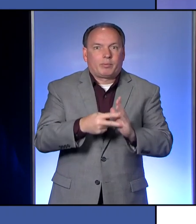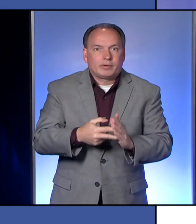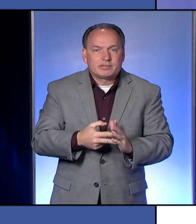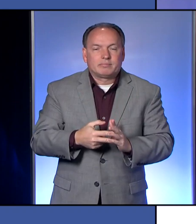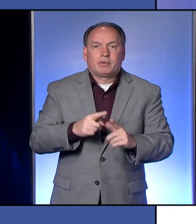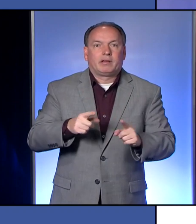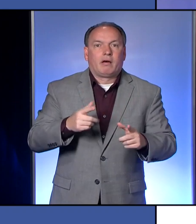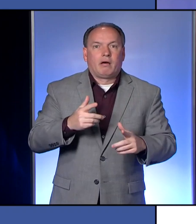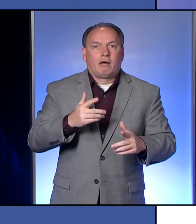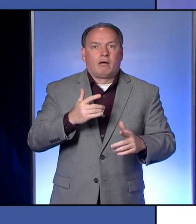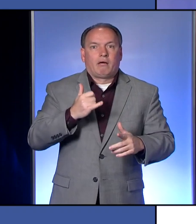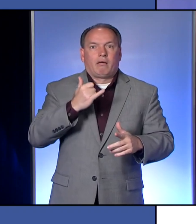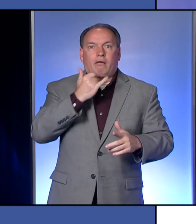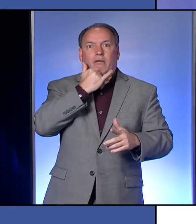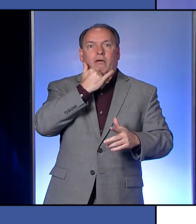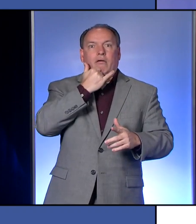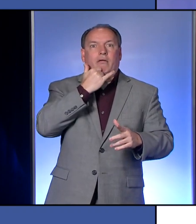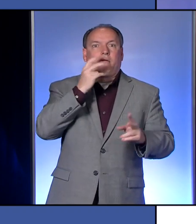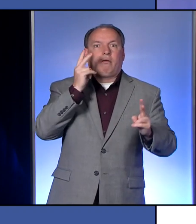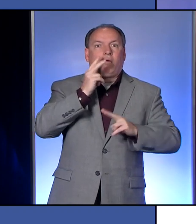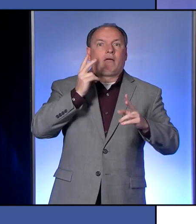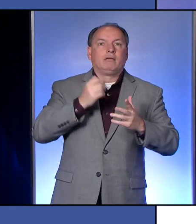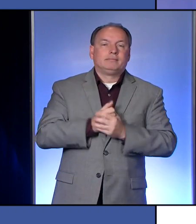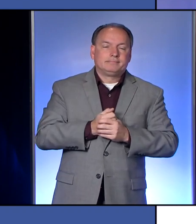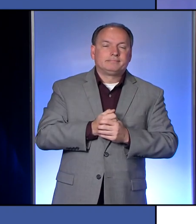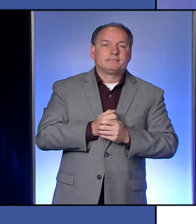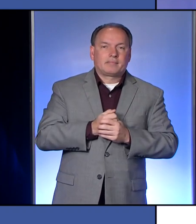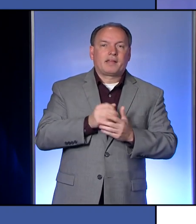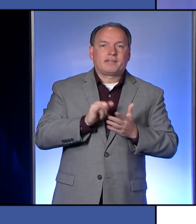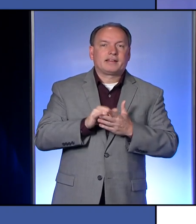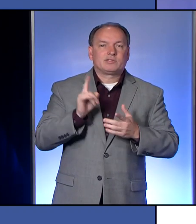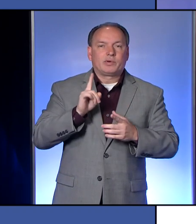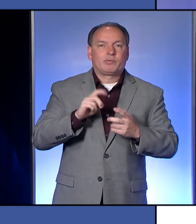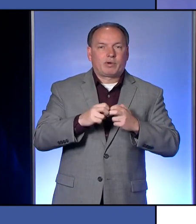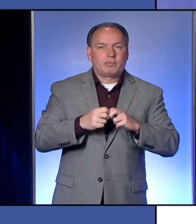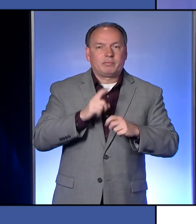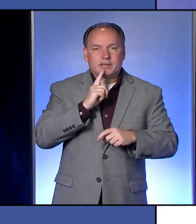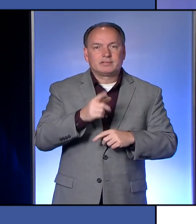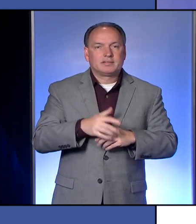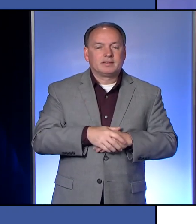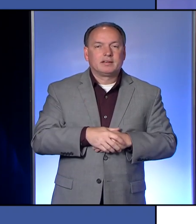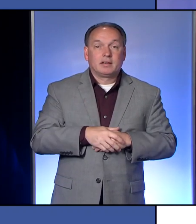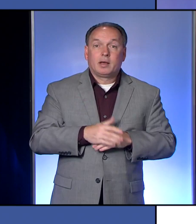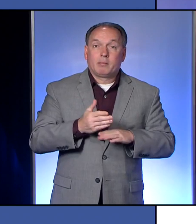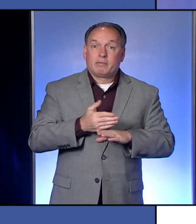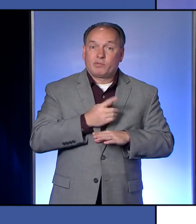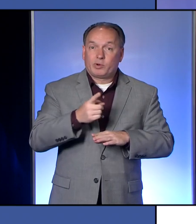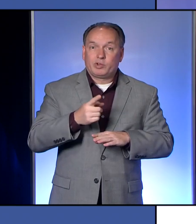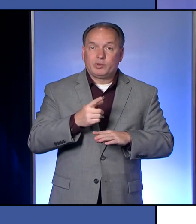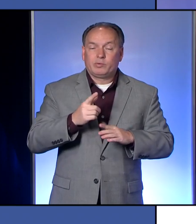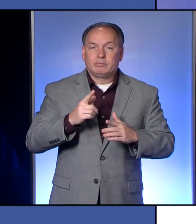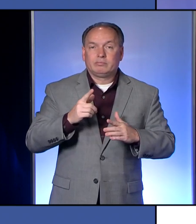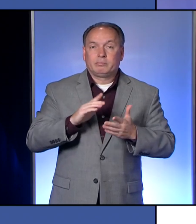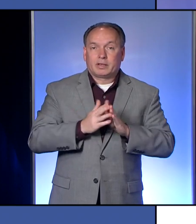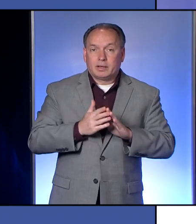but unknowingly. And that's where the issue really is, is that before you get symptoms, you can be very